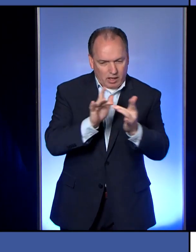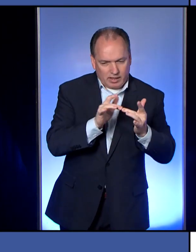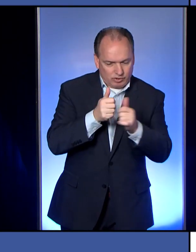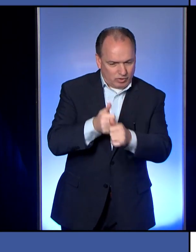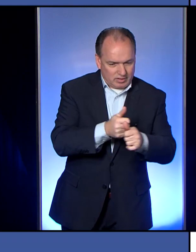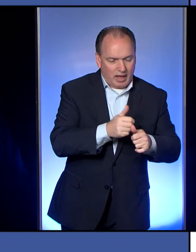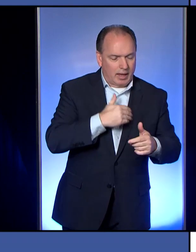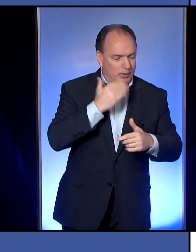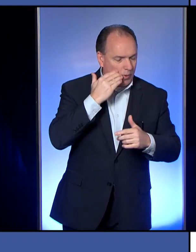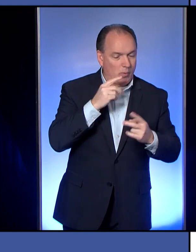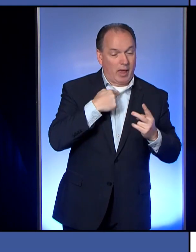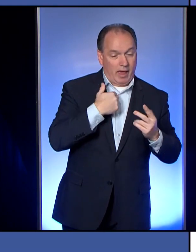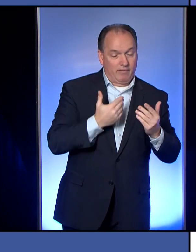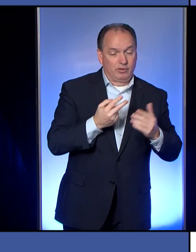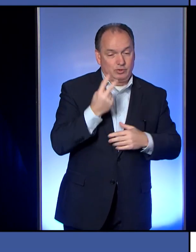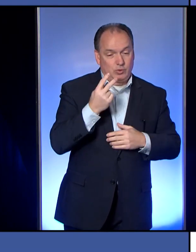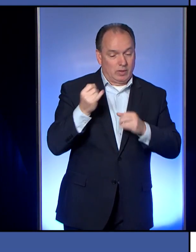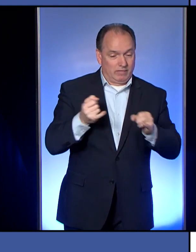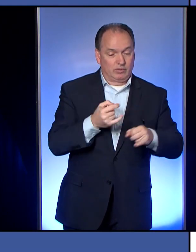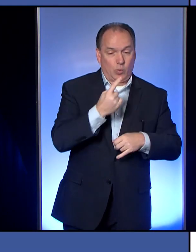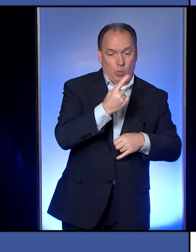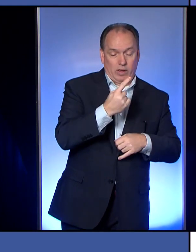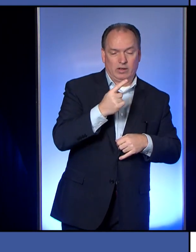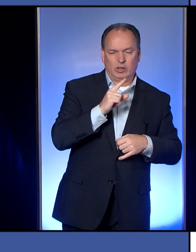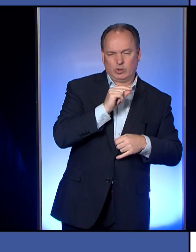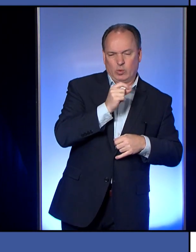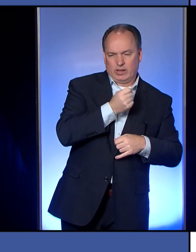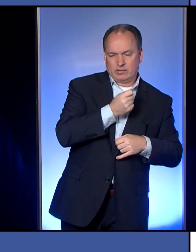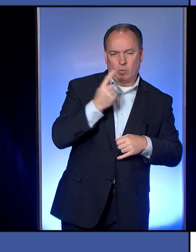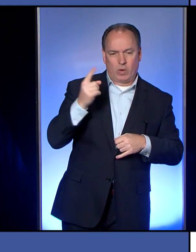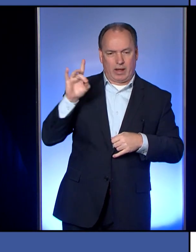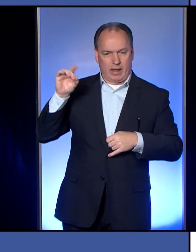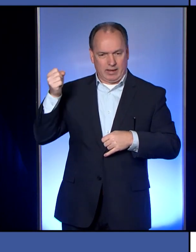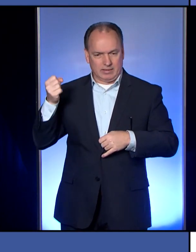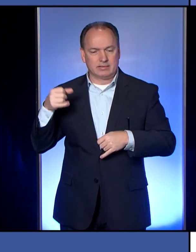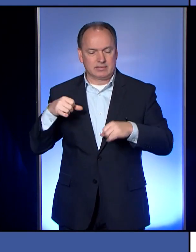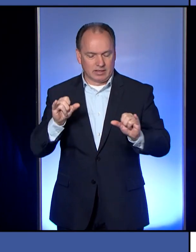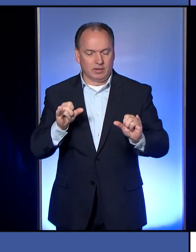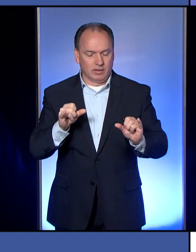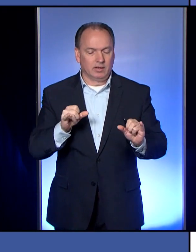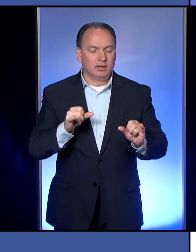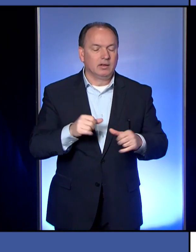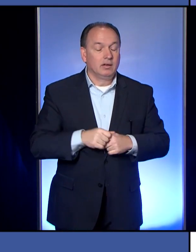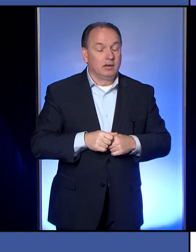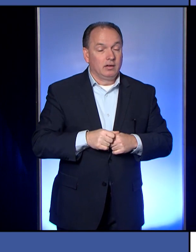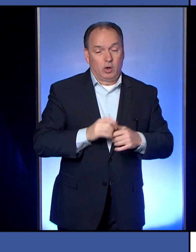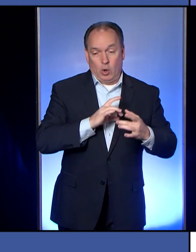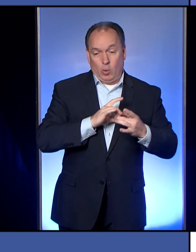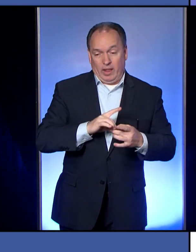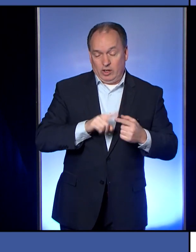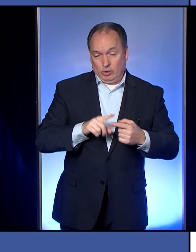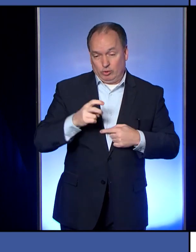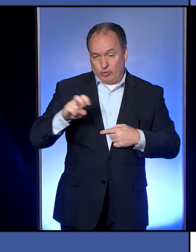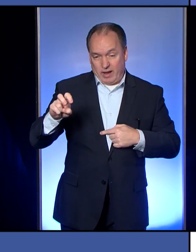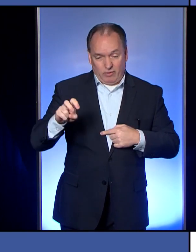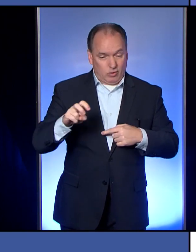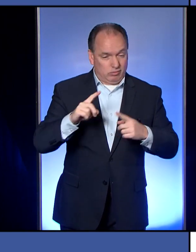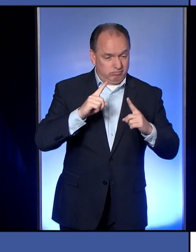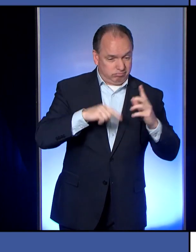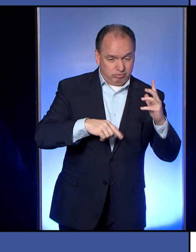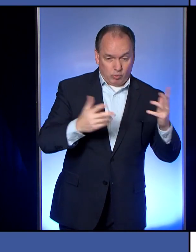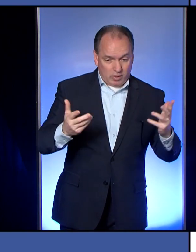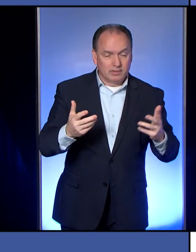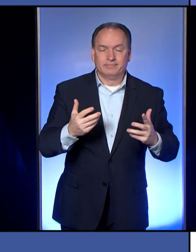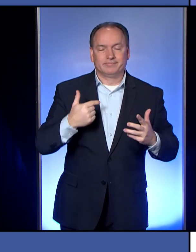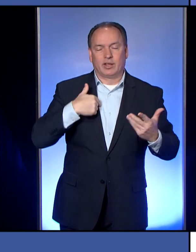So I just know that we have two individuals, one in their 20s and one in their 80s. Are they travel related or anything? I don't have that detail